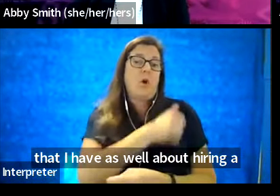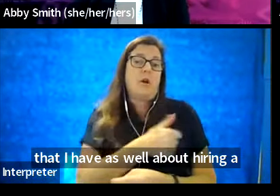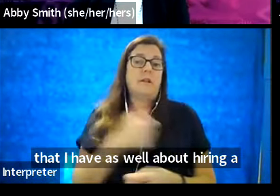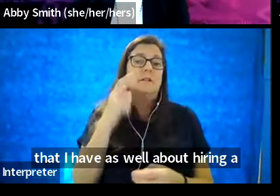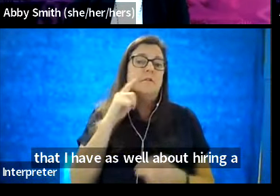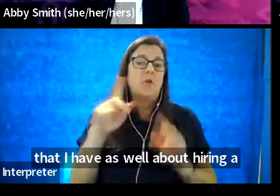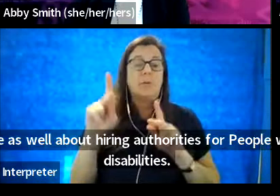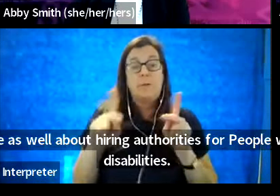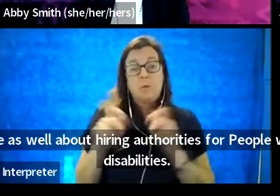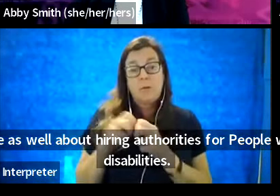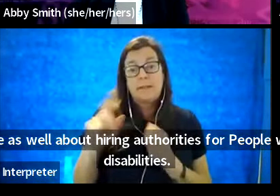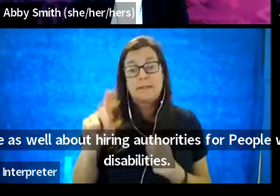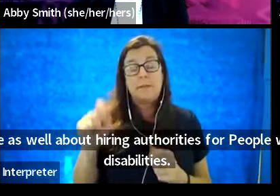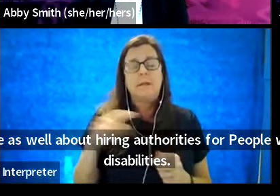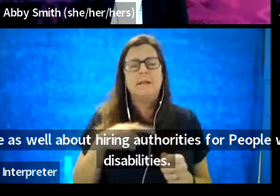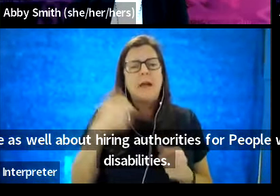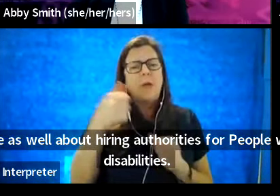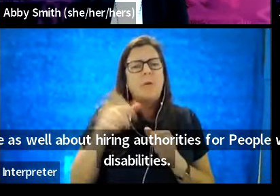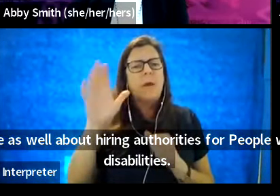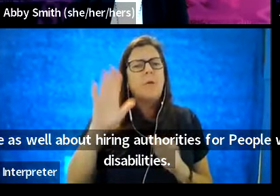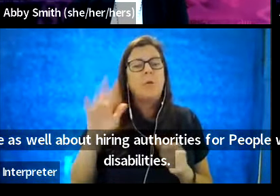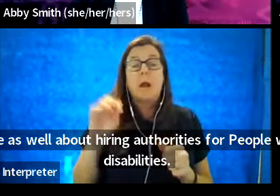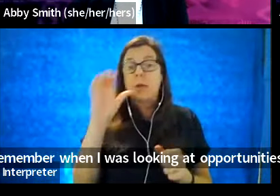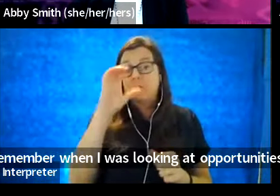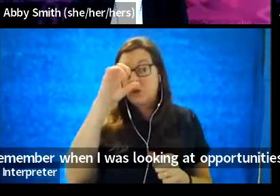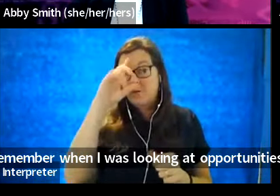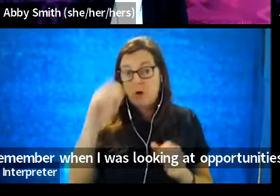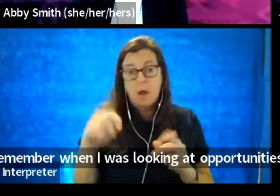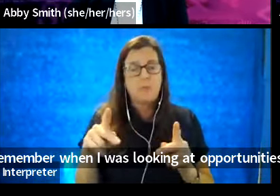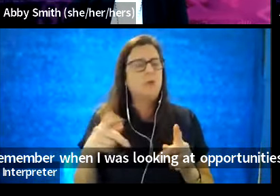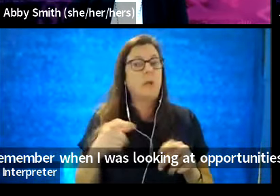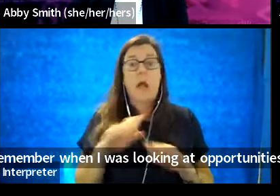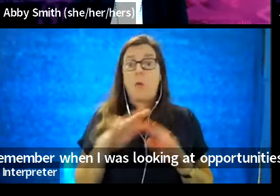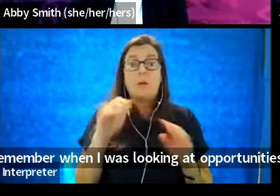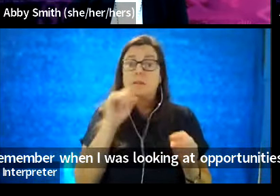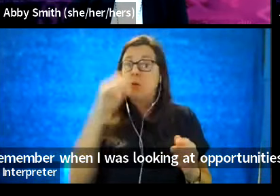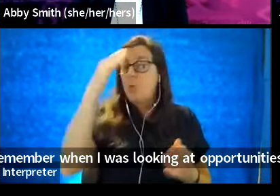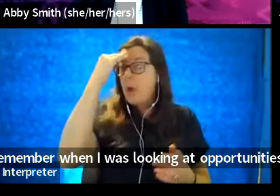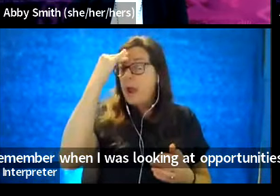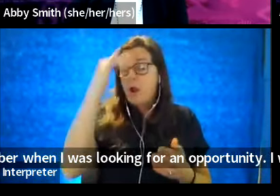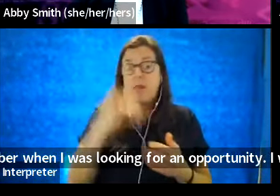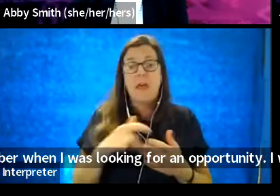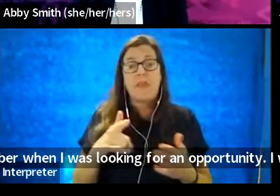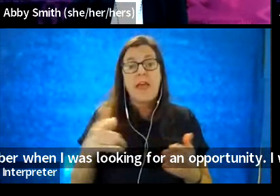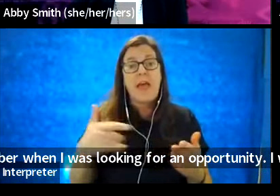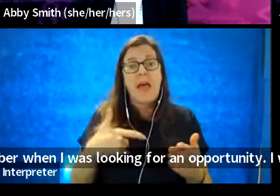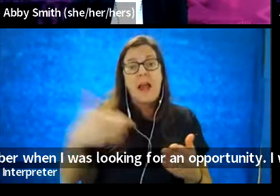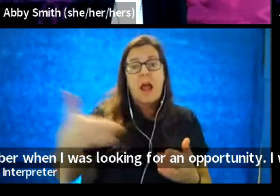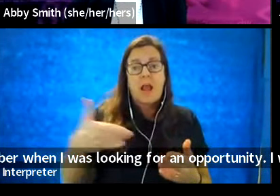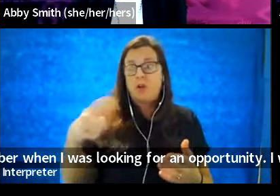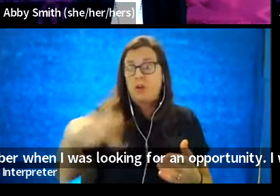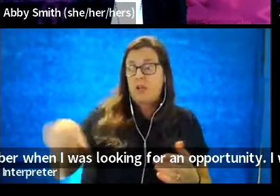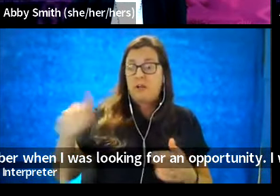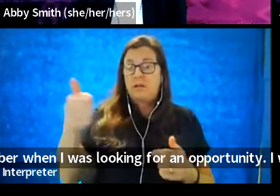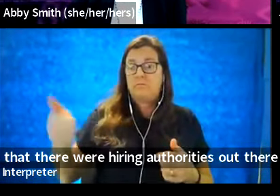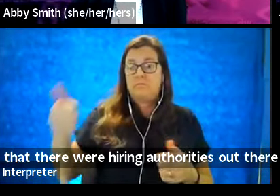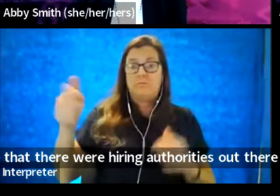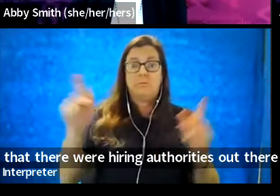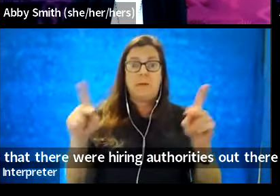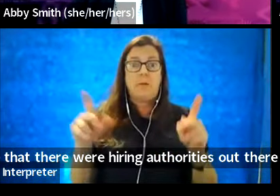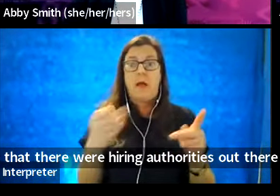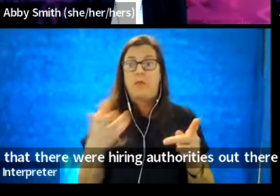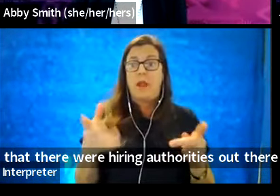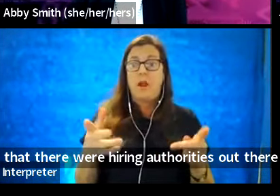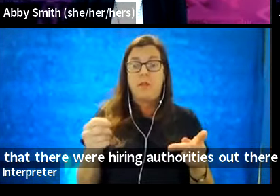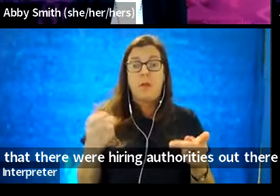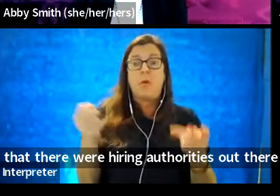I remember when I was looking for an opportunity, I wasn't aware that there were hiring authorities out there that existed to bring people on